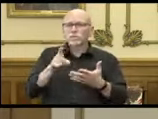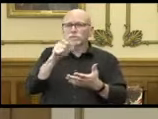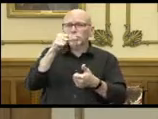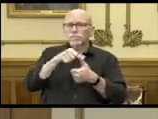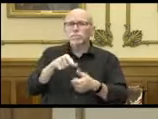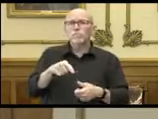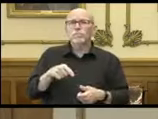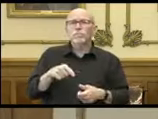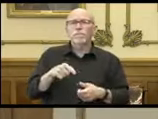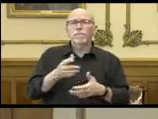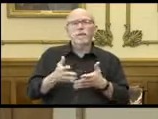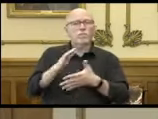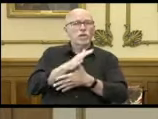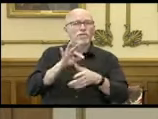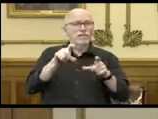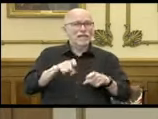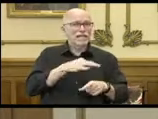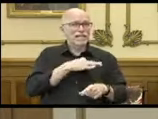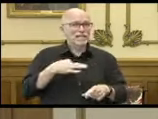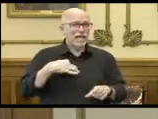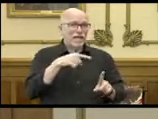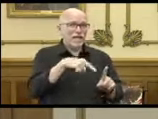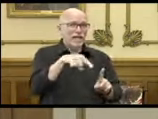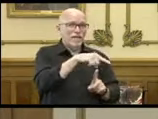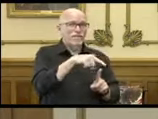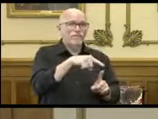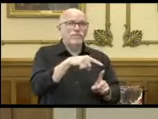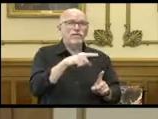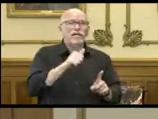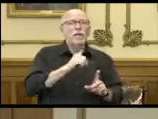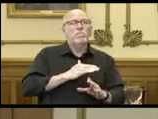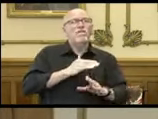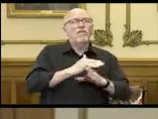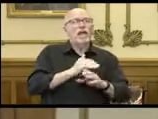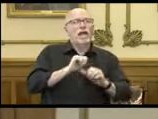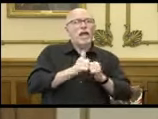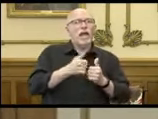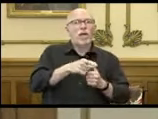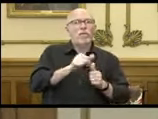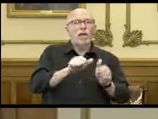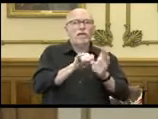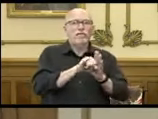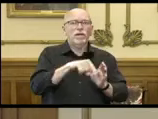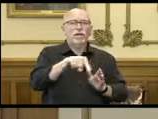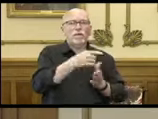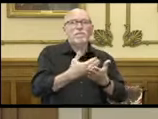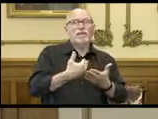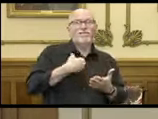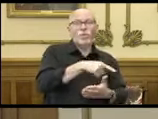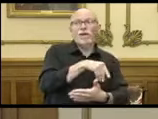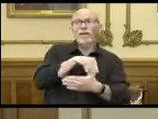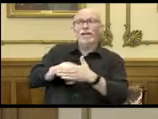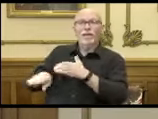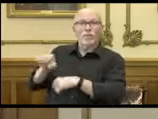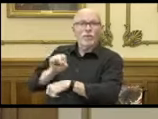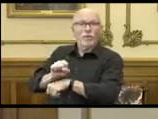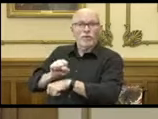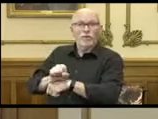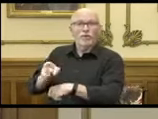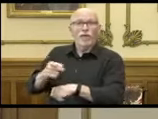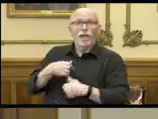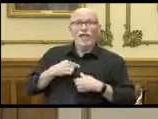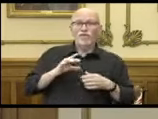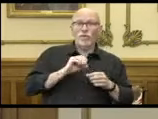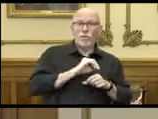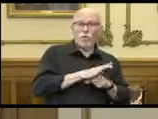is that the priority in testing staff is a preventative measure on how do you identify folks before they come to work who might have